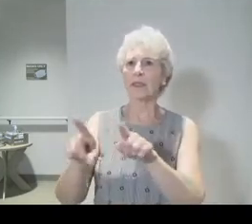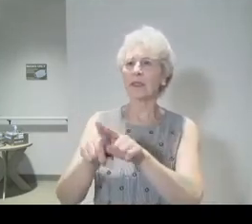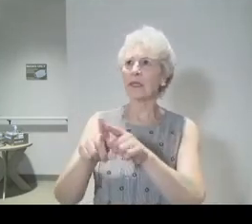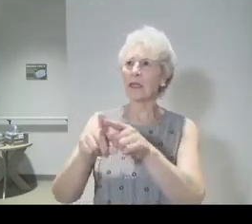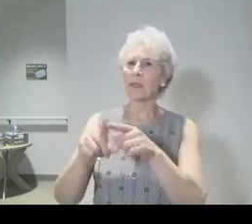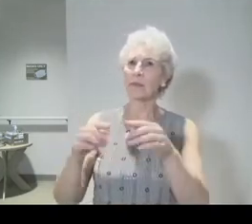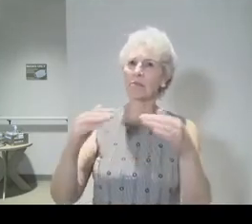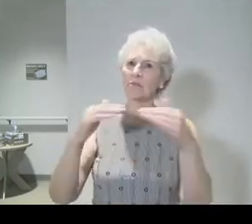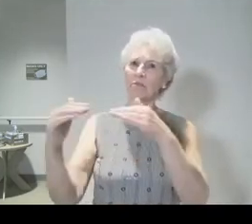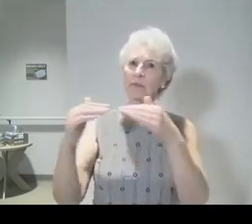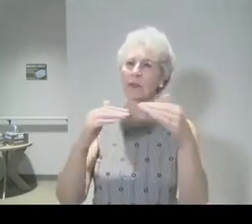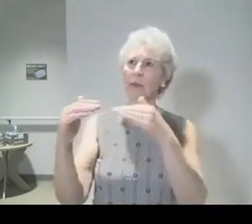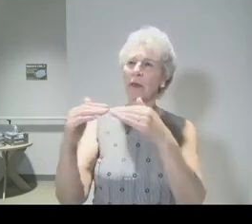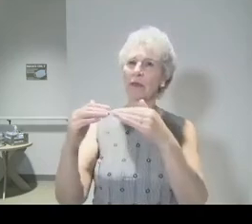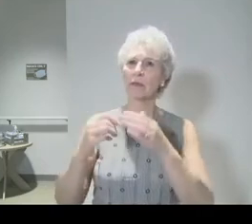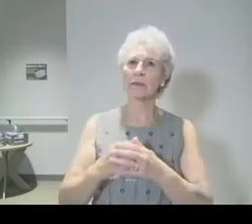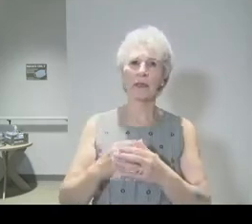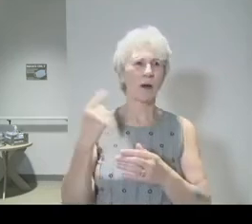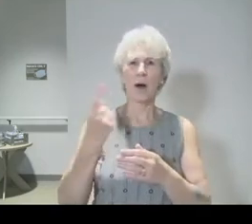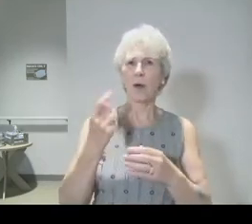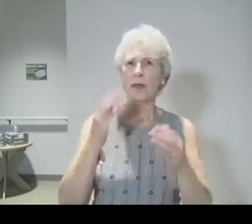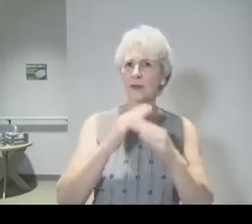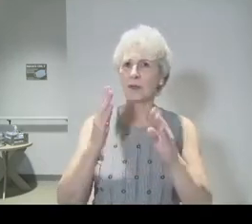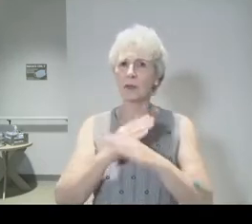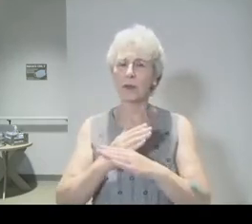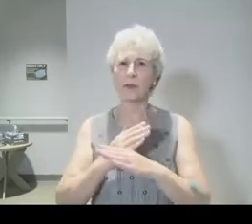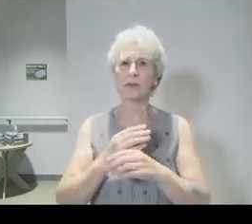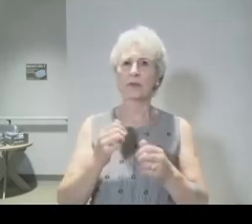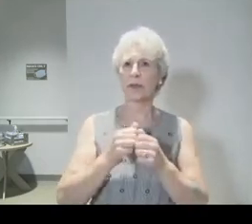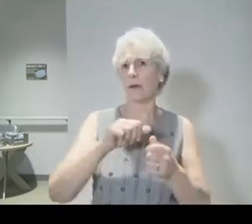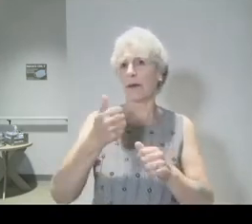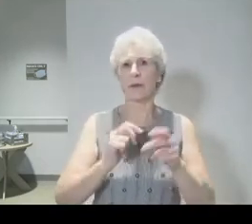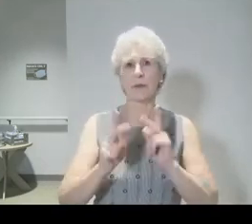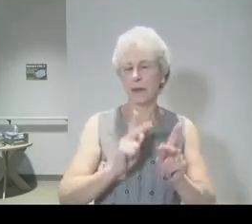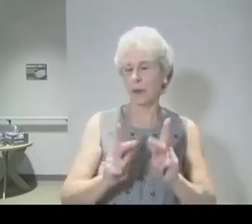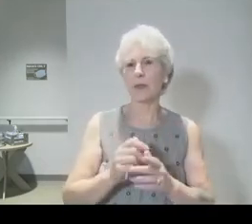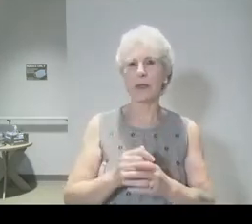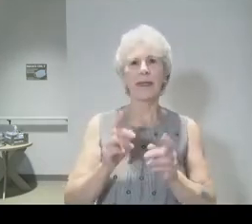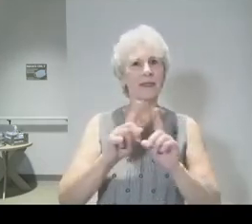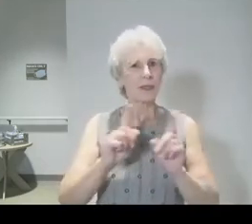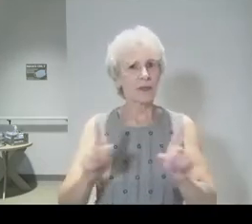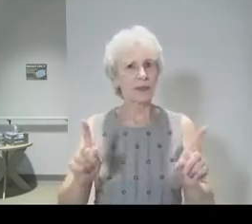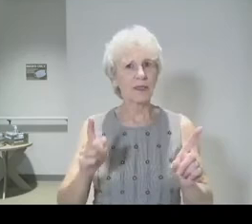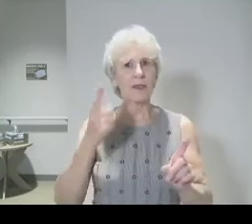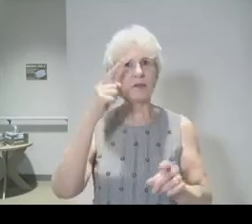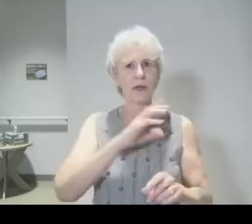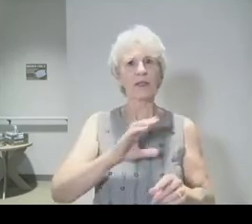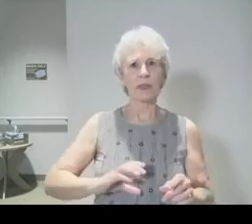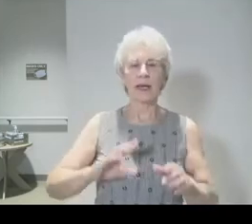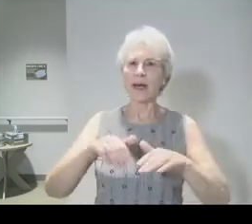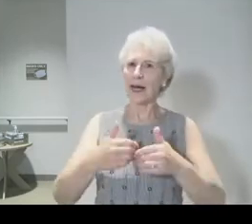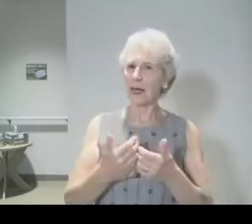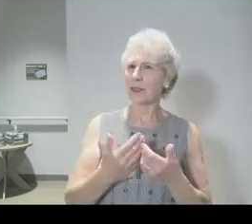troubles amongst people in any kind of group there is. That's what verse 19 is saying. the differences for Christians is how you